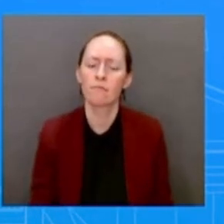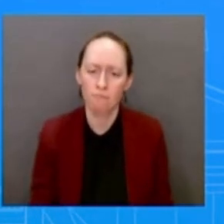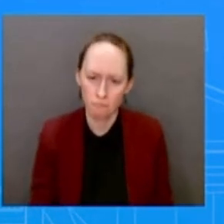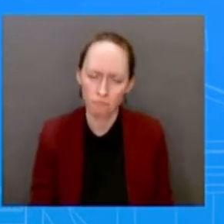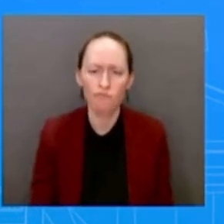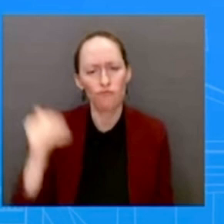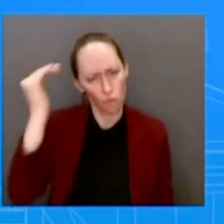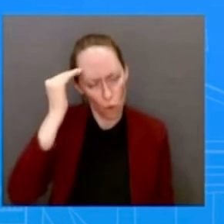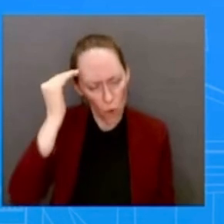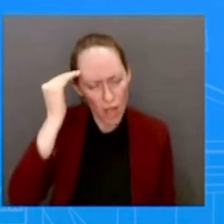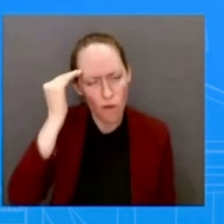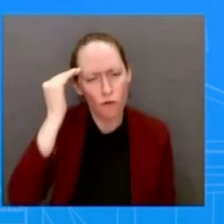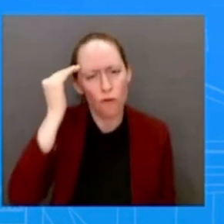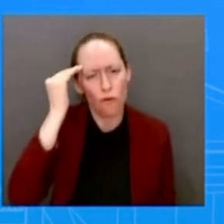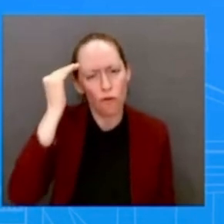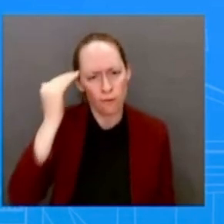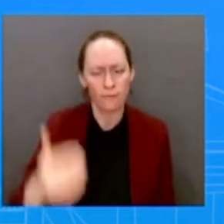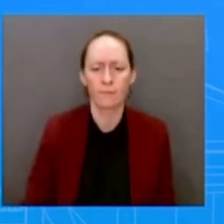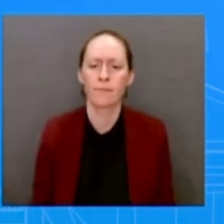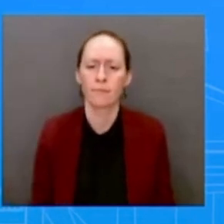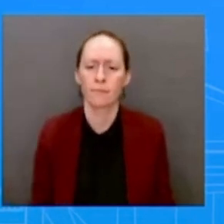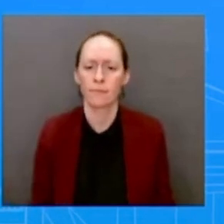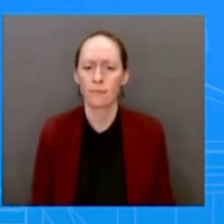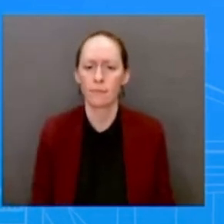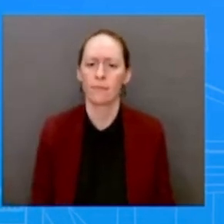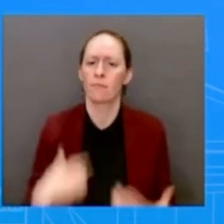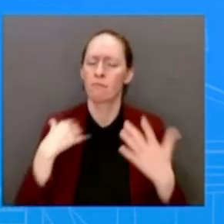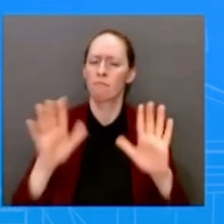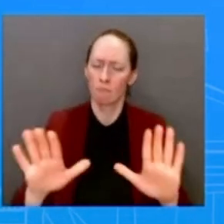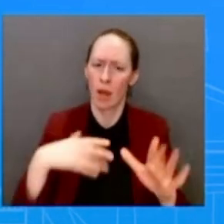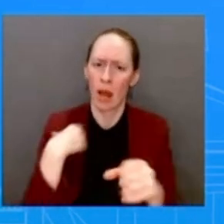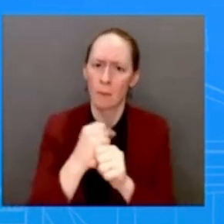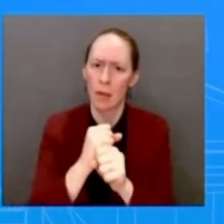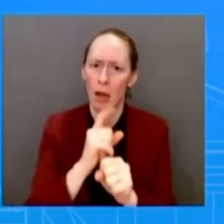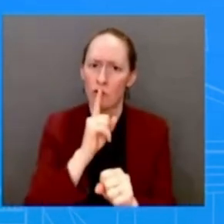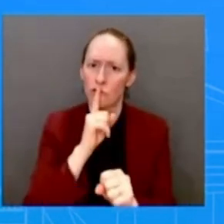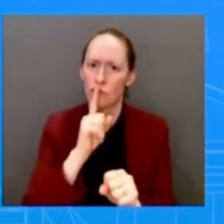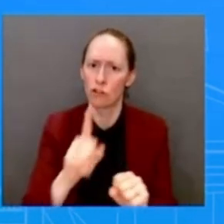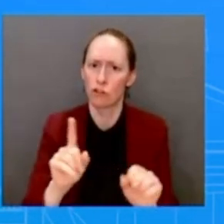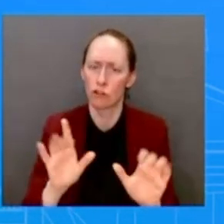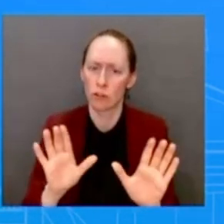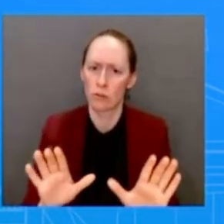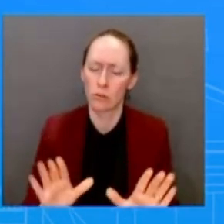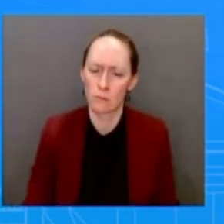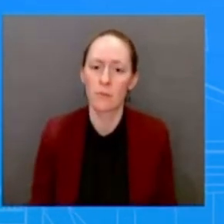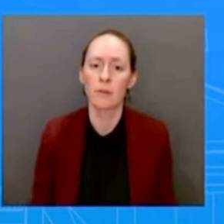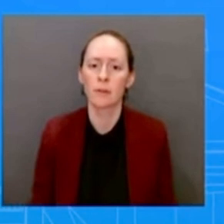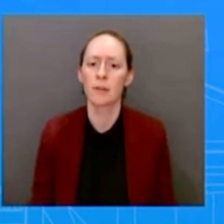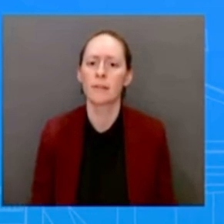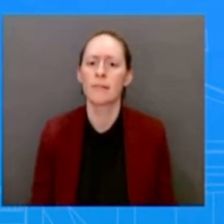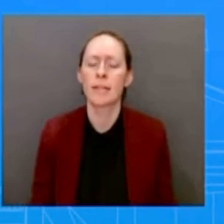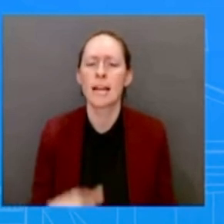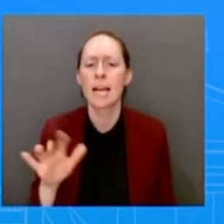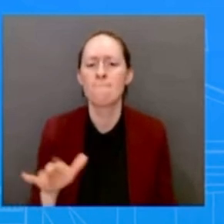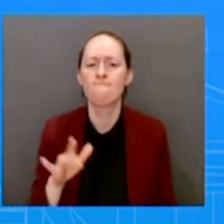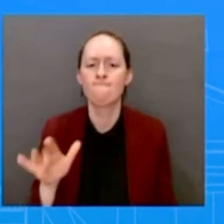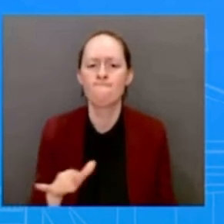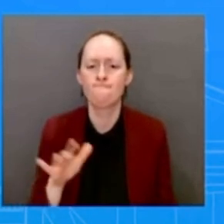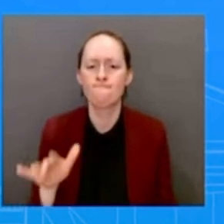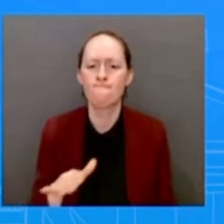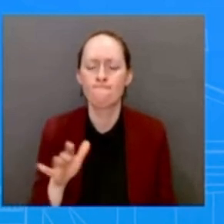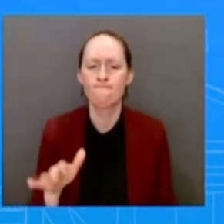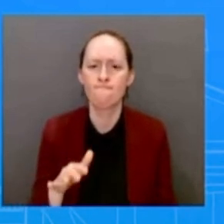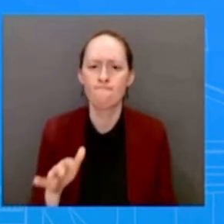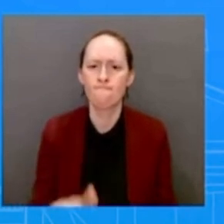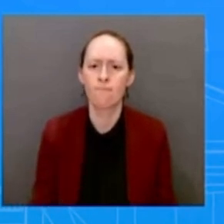sure that we continued the president's... the president's continued push for statehood. And that's what we did.